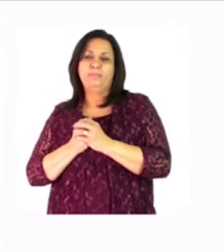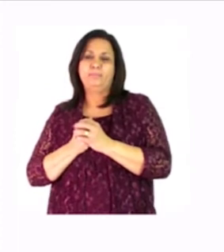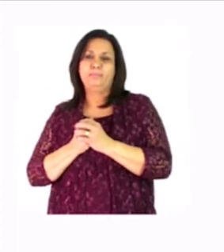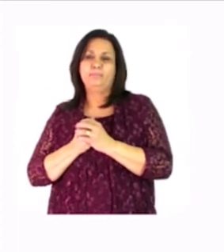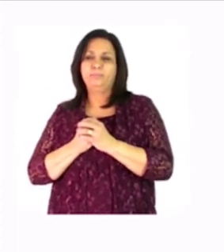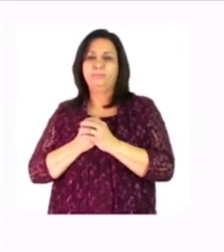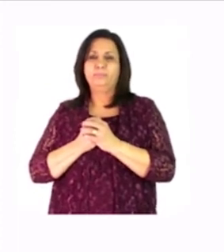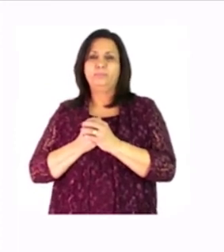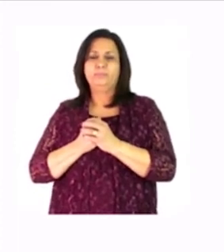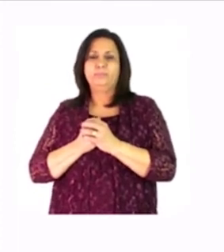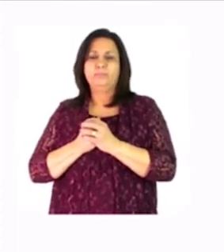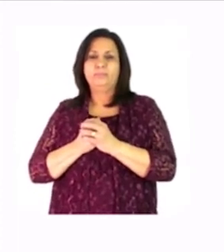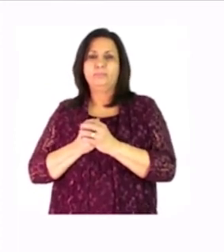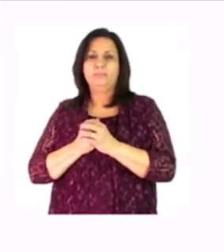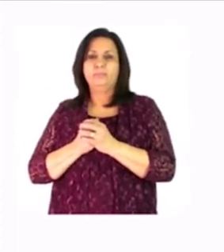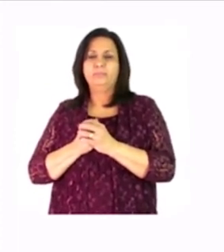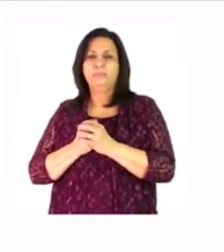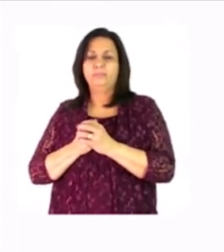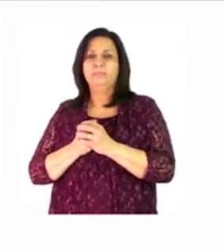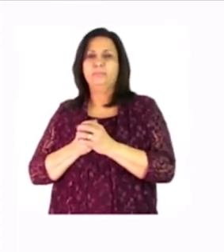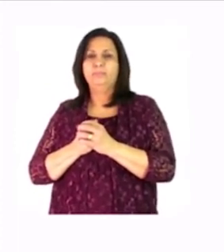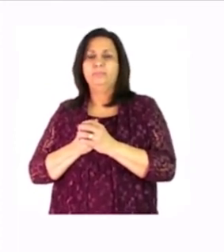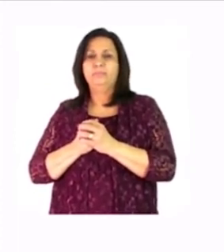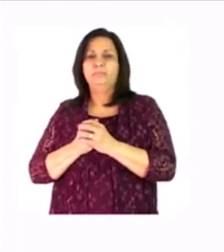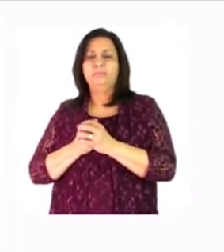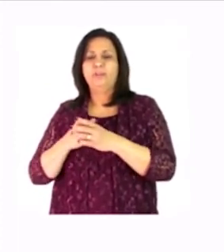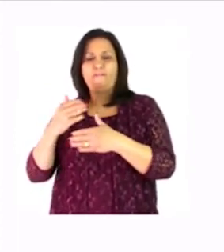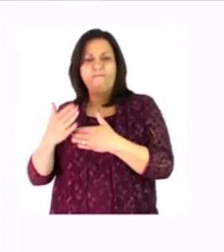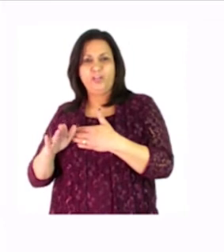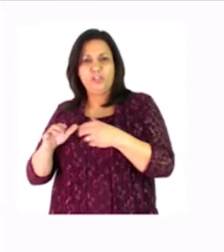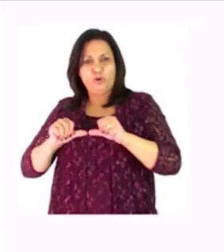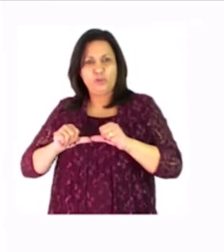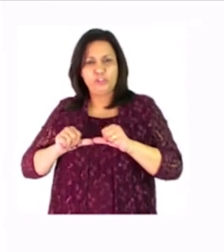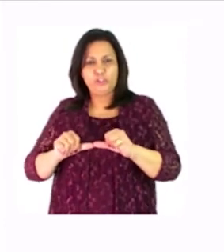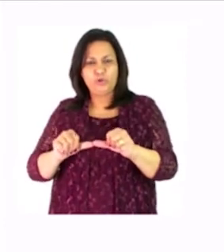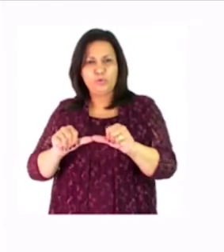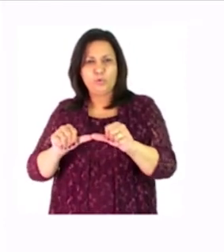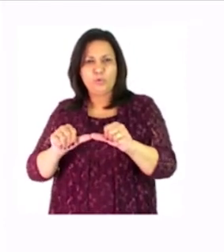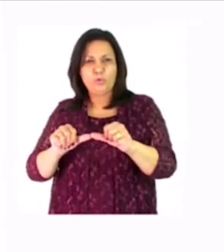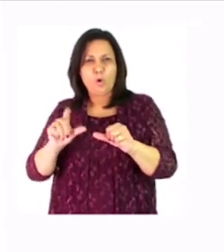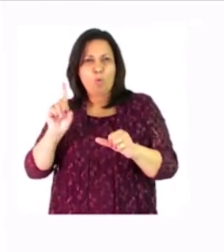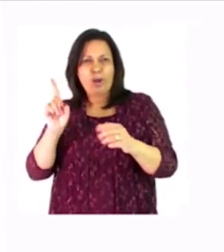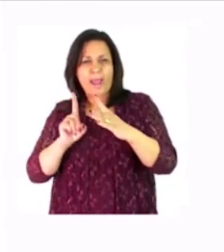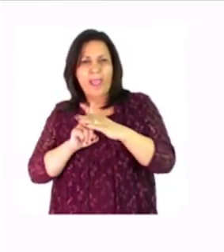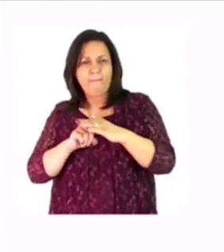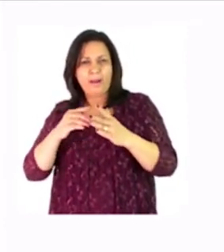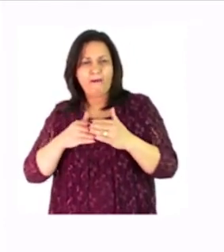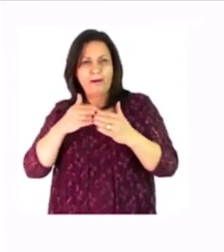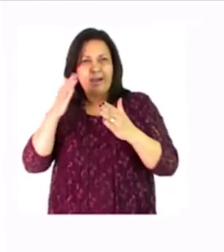we write number one very good let's look again what happens next